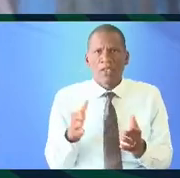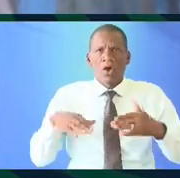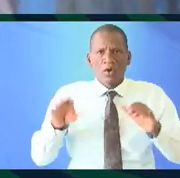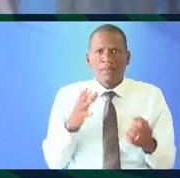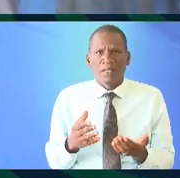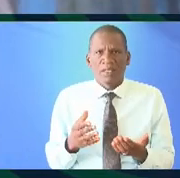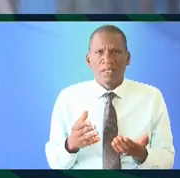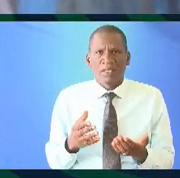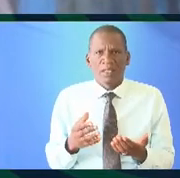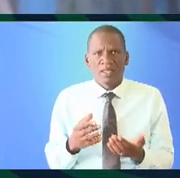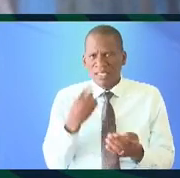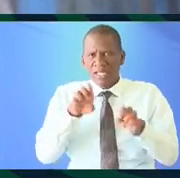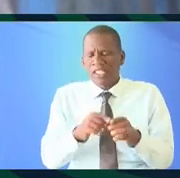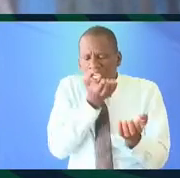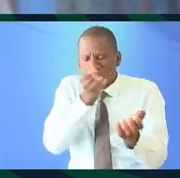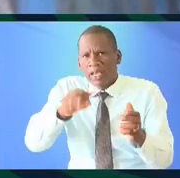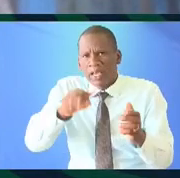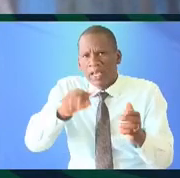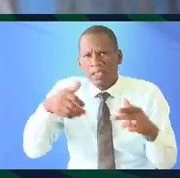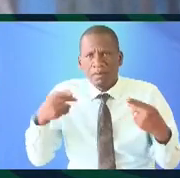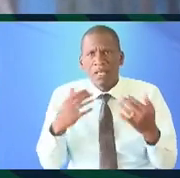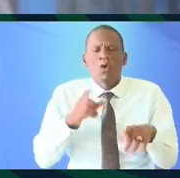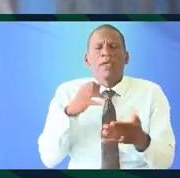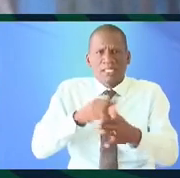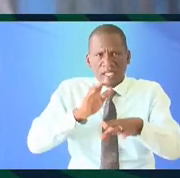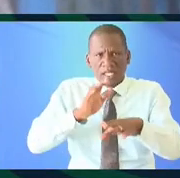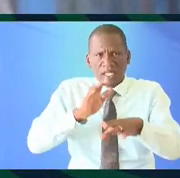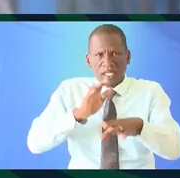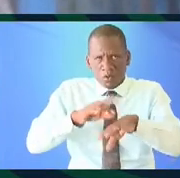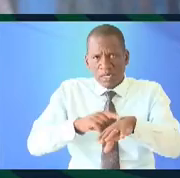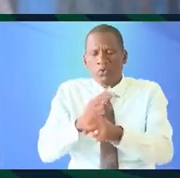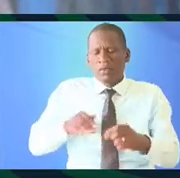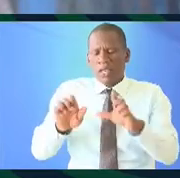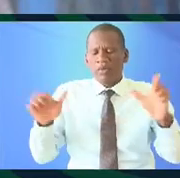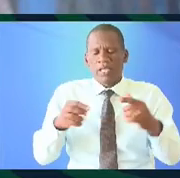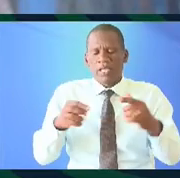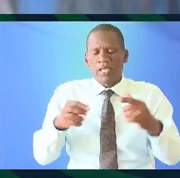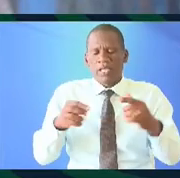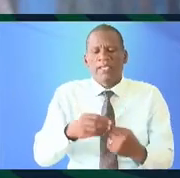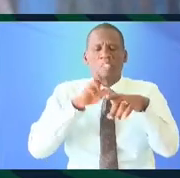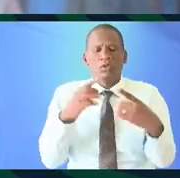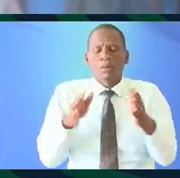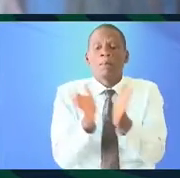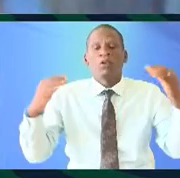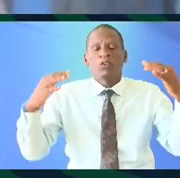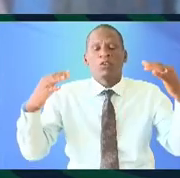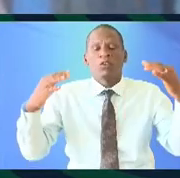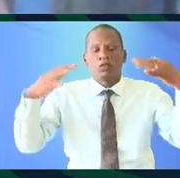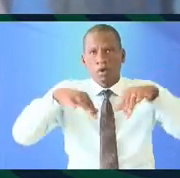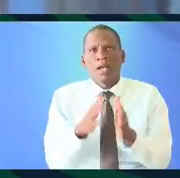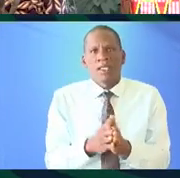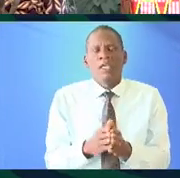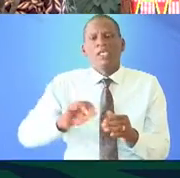or it could be distribute seen as disregarding others so when is it a good time to use mother tongue especially when it comes to public forums